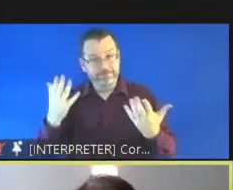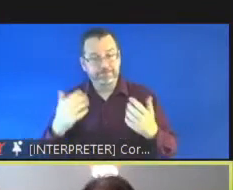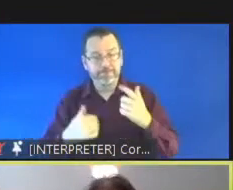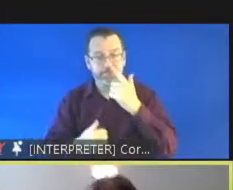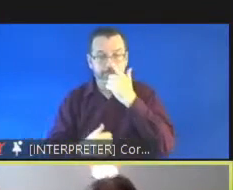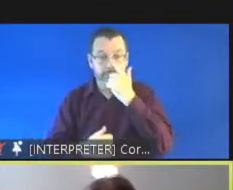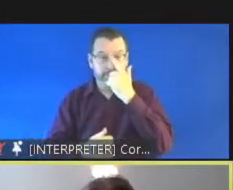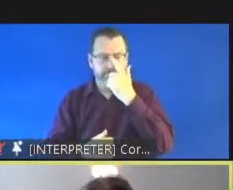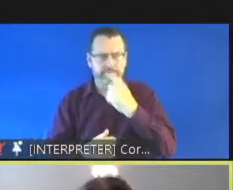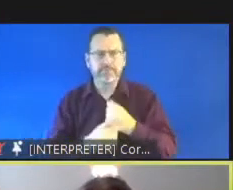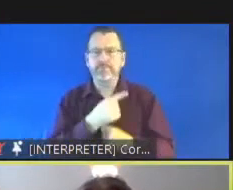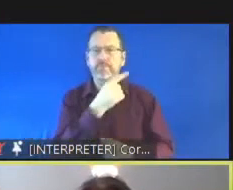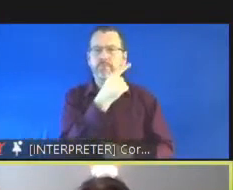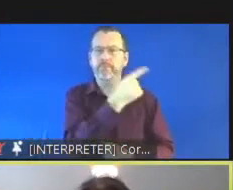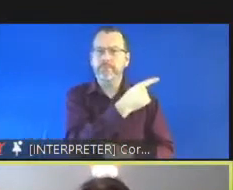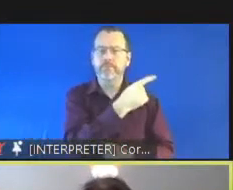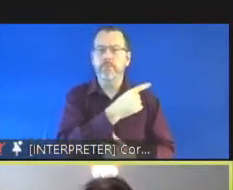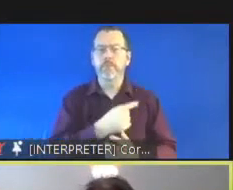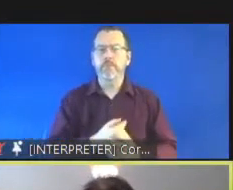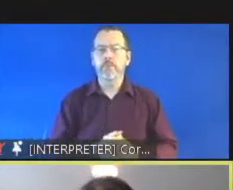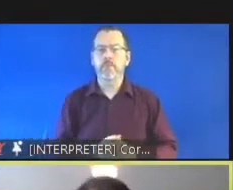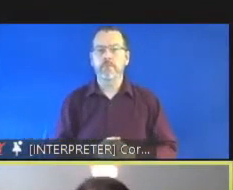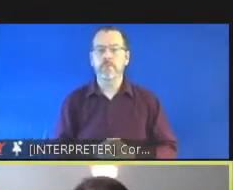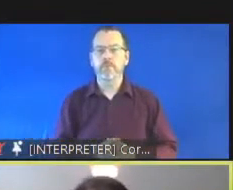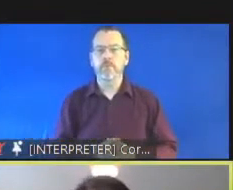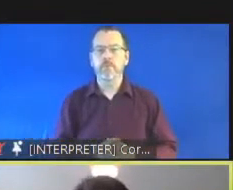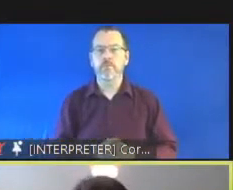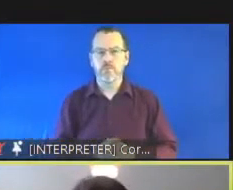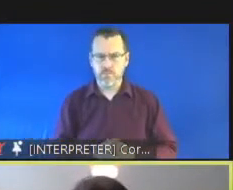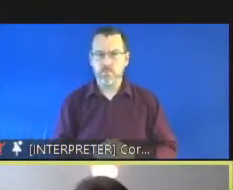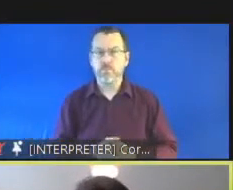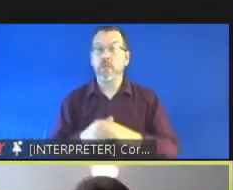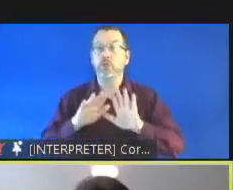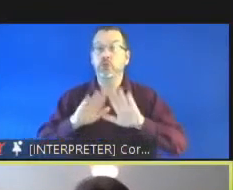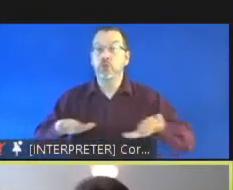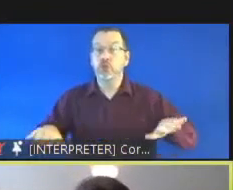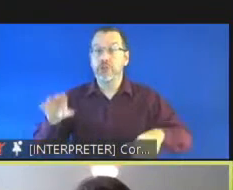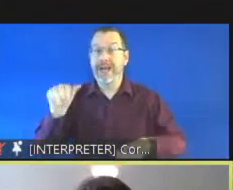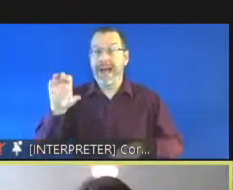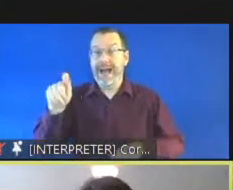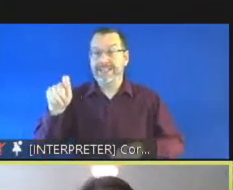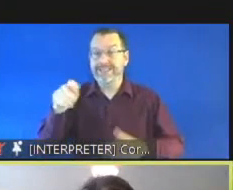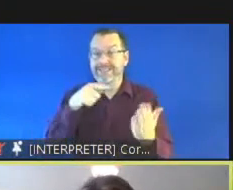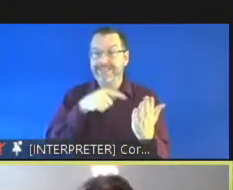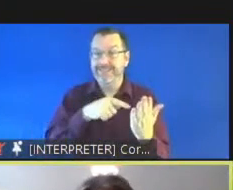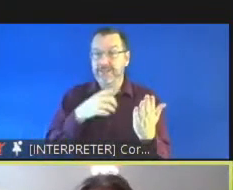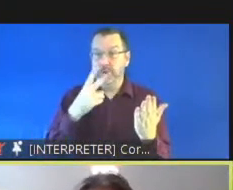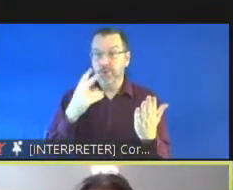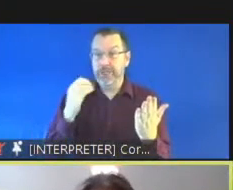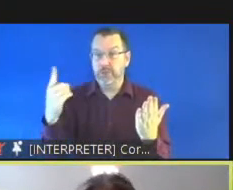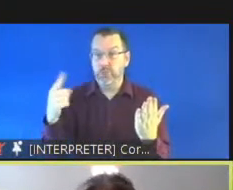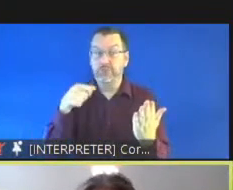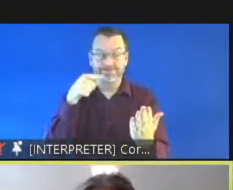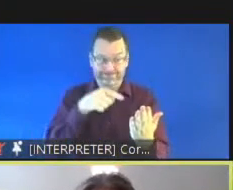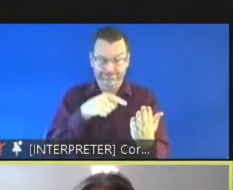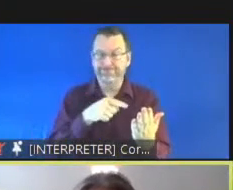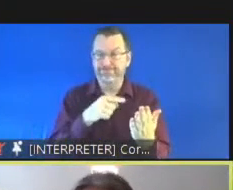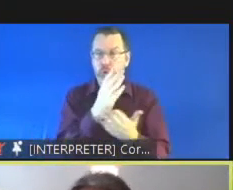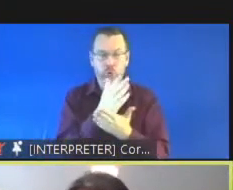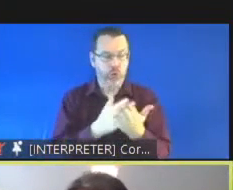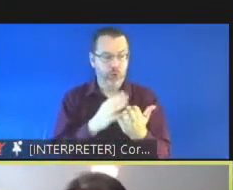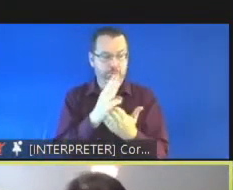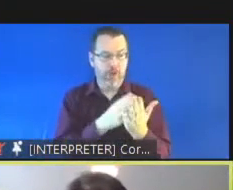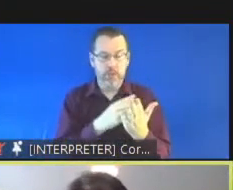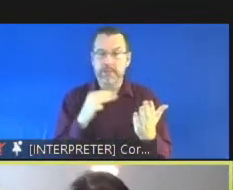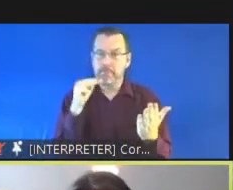reflects um and the provisions of the children act that i think are most relevant um as devon has said